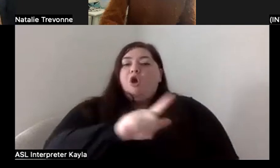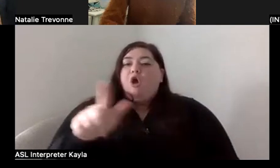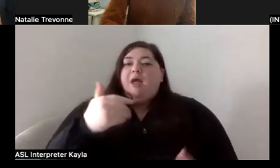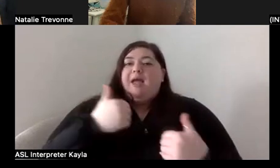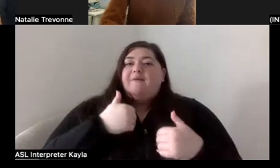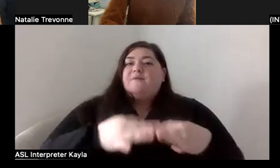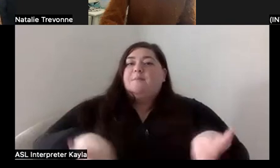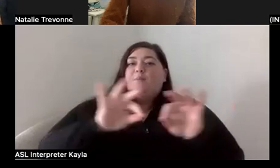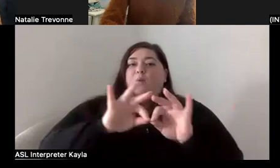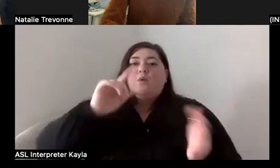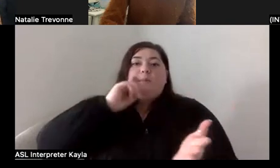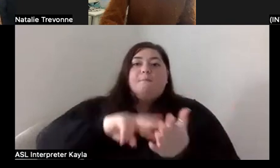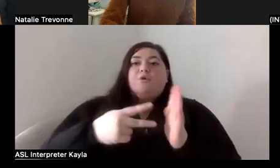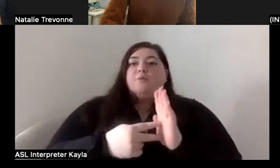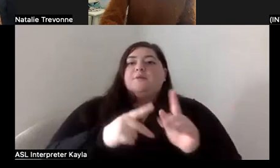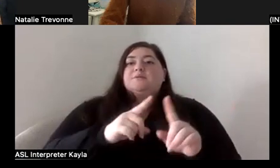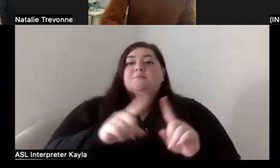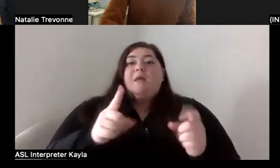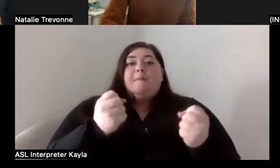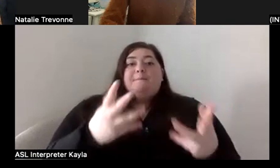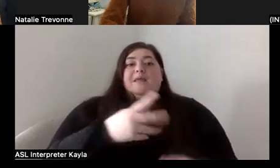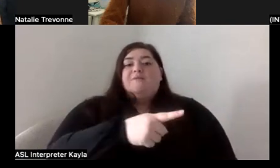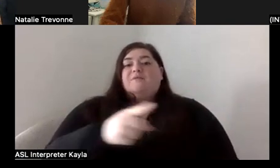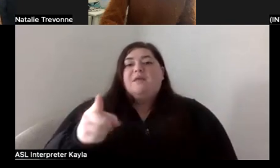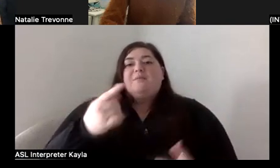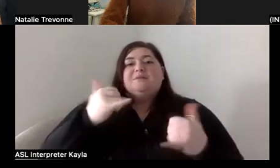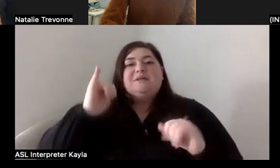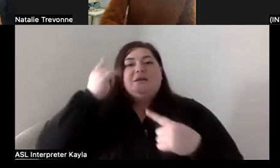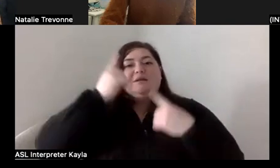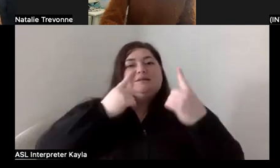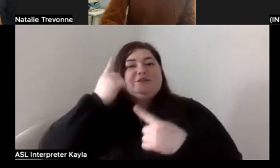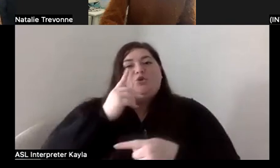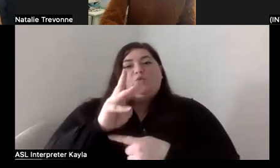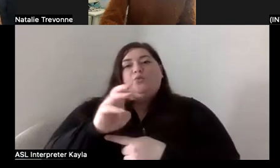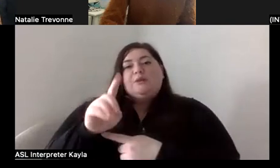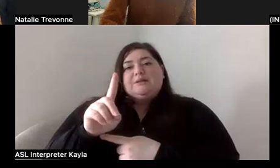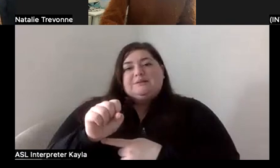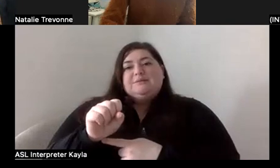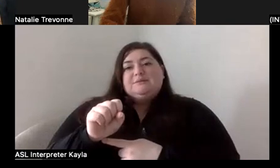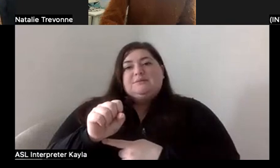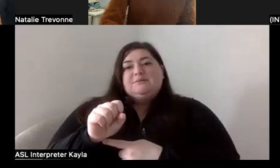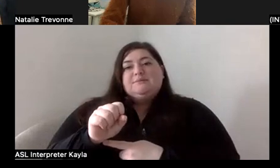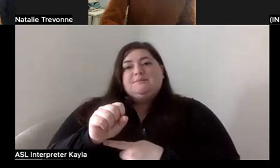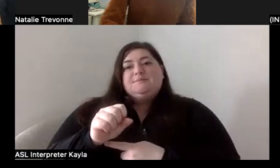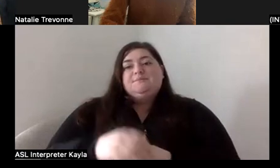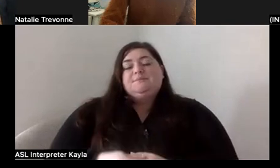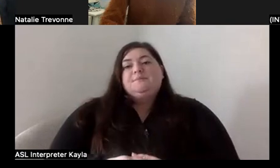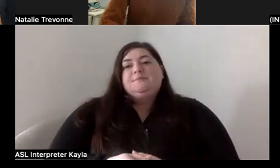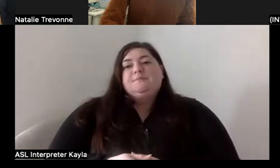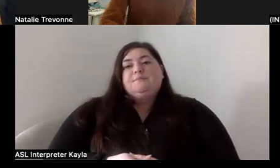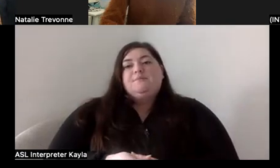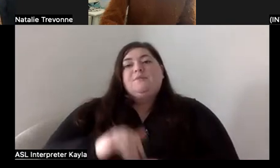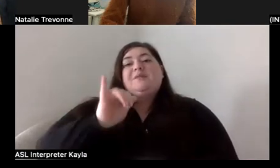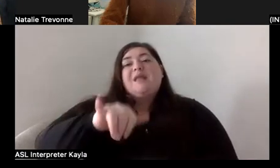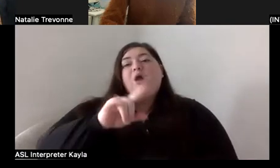purposes, yet many of them are still considered weeds. And for, it really hit